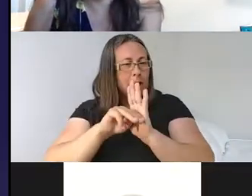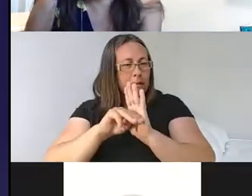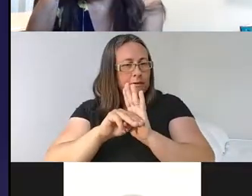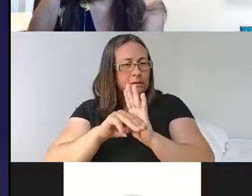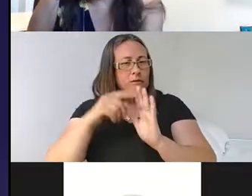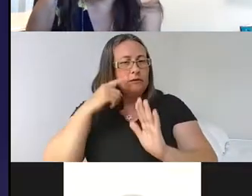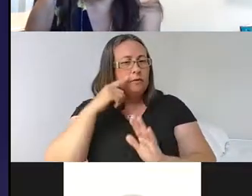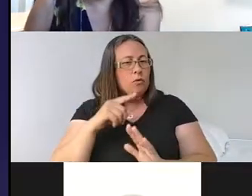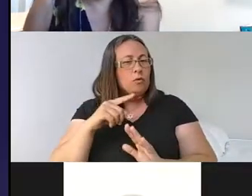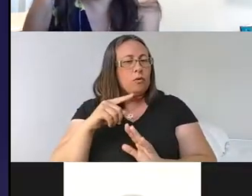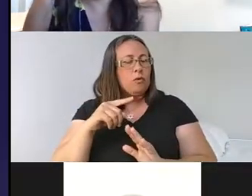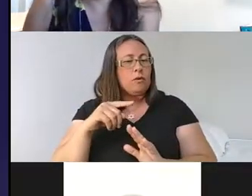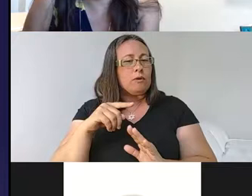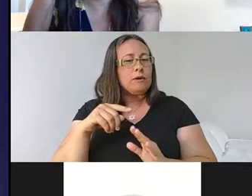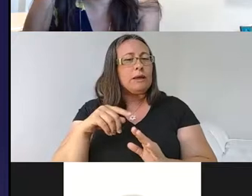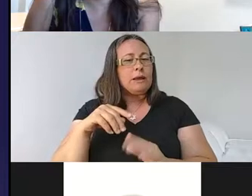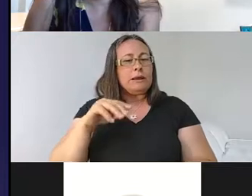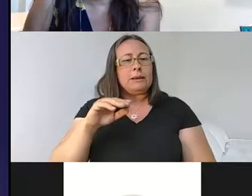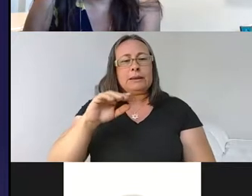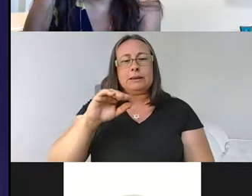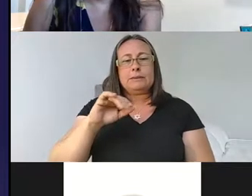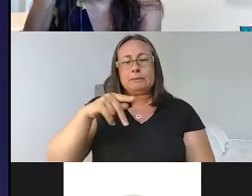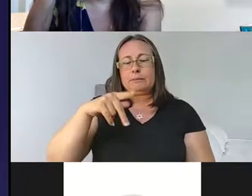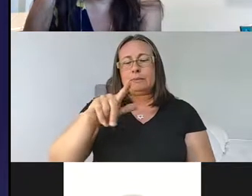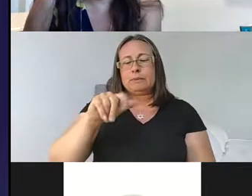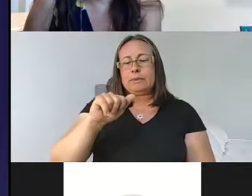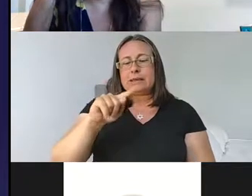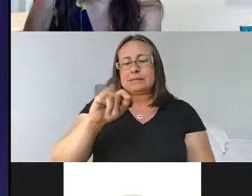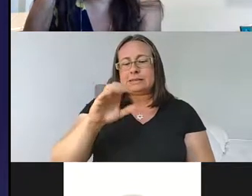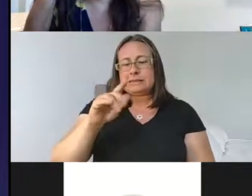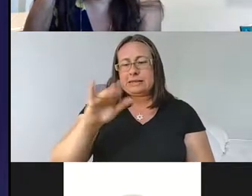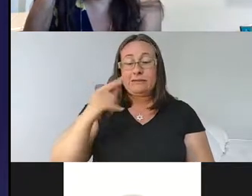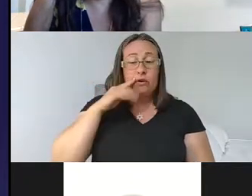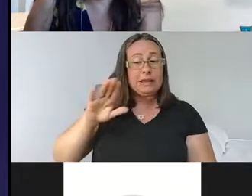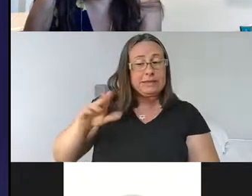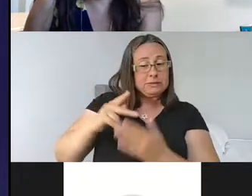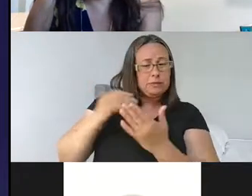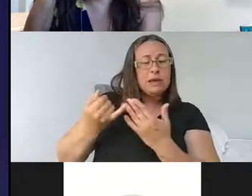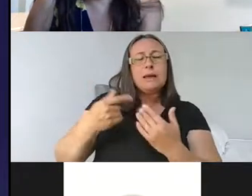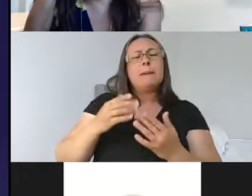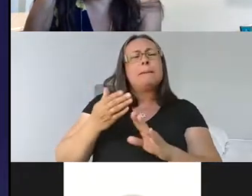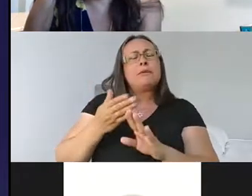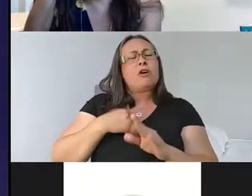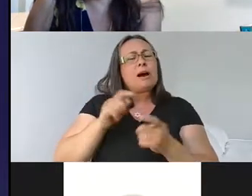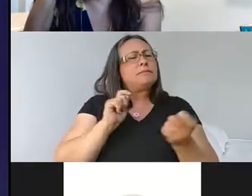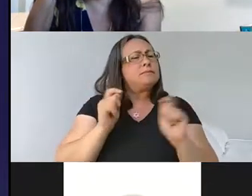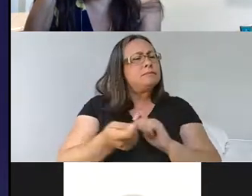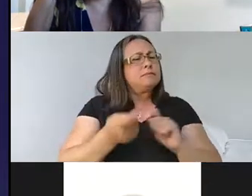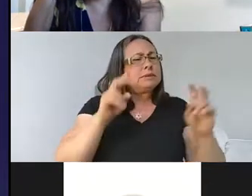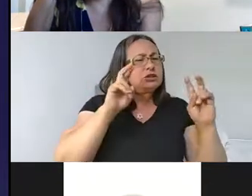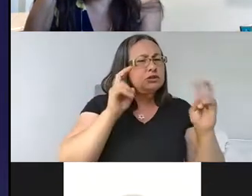as part of his developing thesis project. Um, so I'm going to shift gears before I switch to